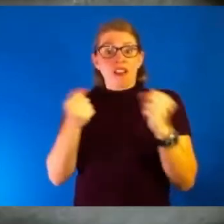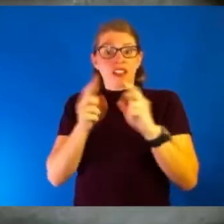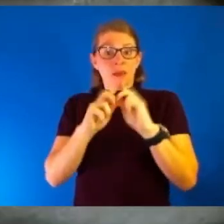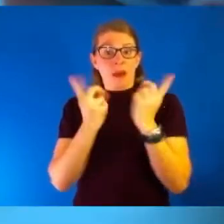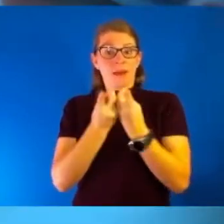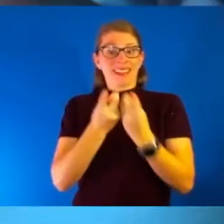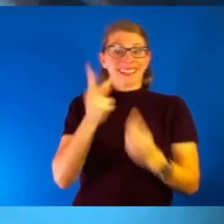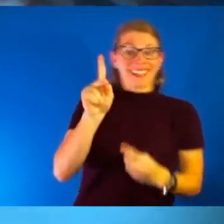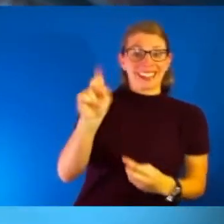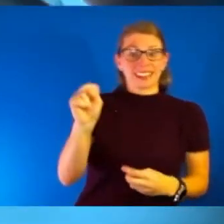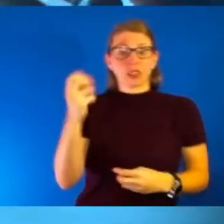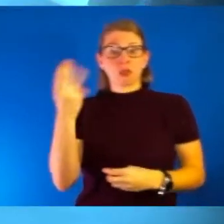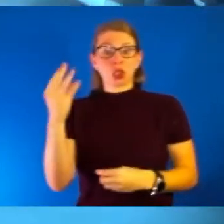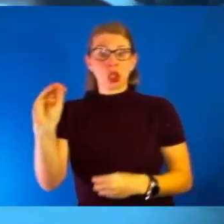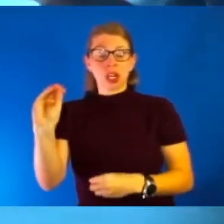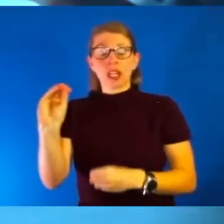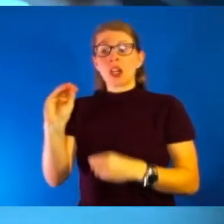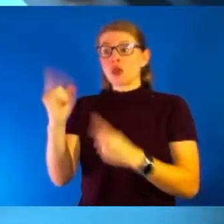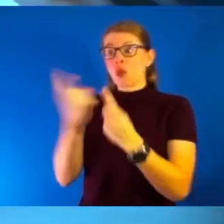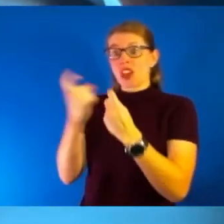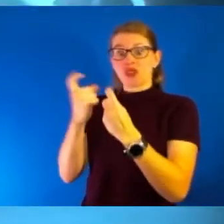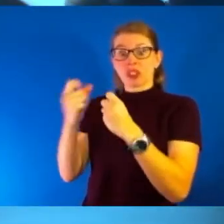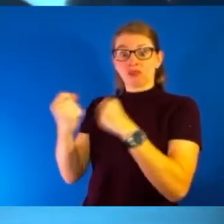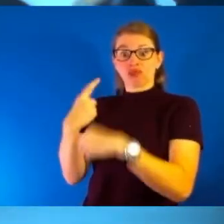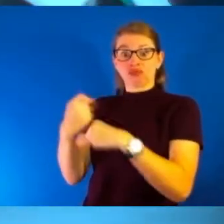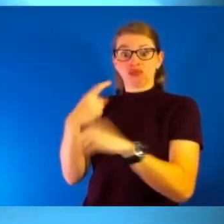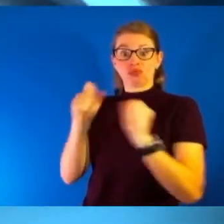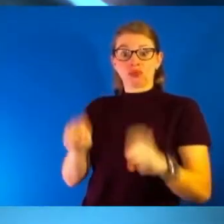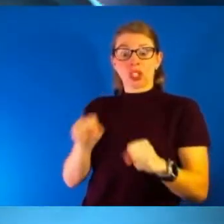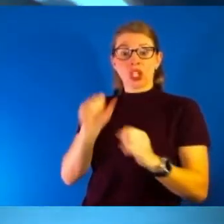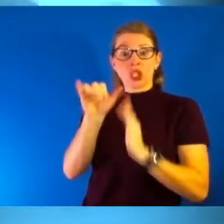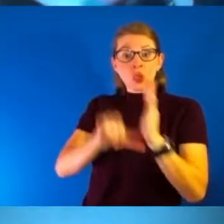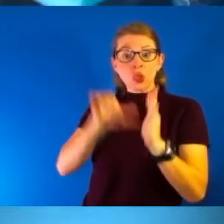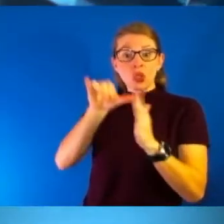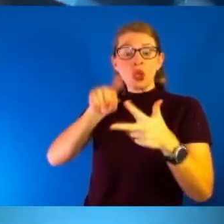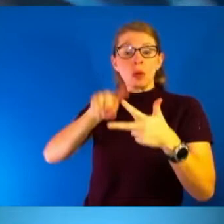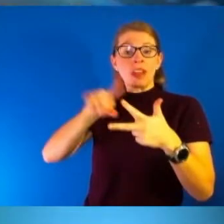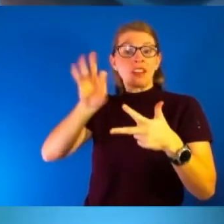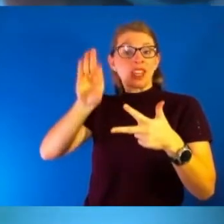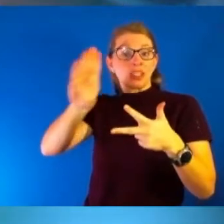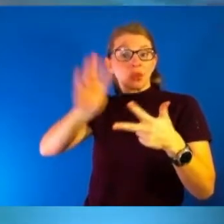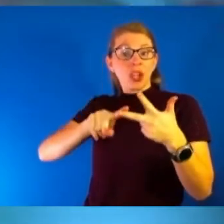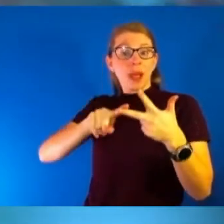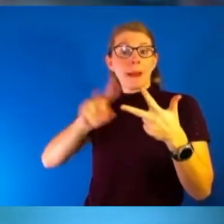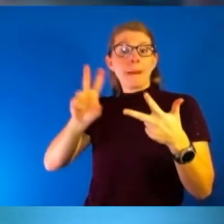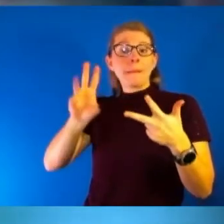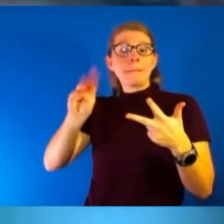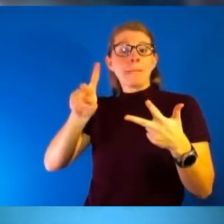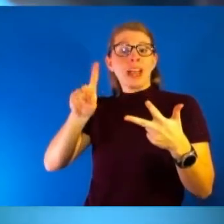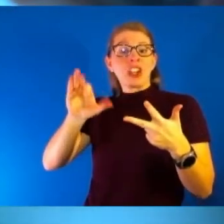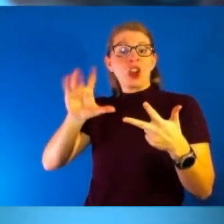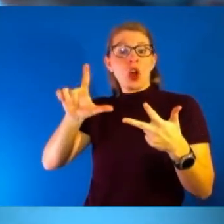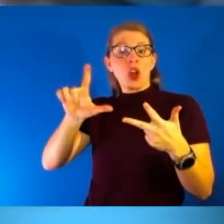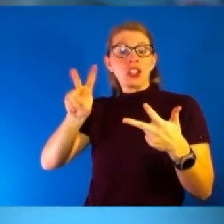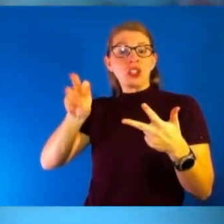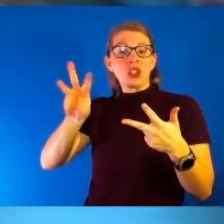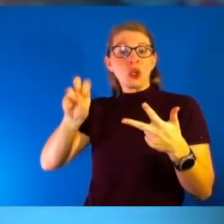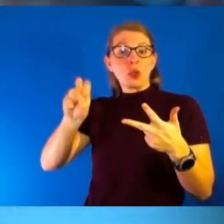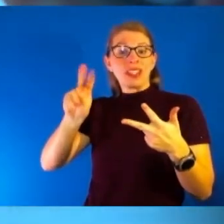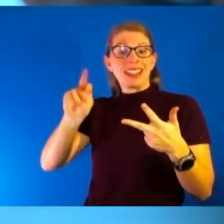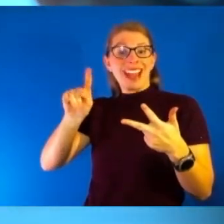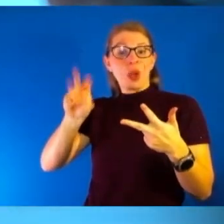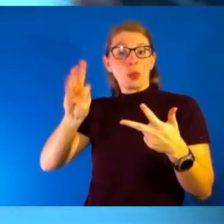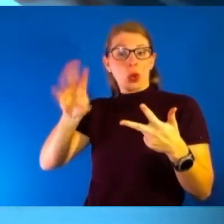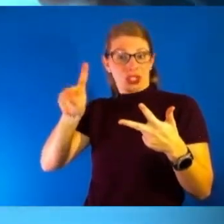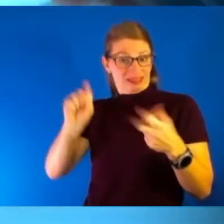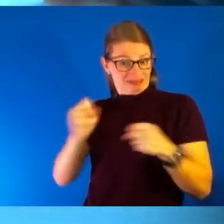great questions. You can do that via YouTube, Facebook, and the Medical News Network. There are the links right there on your screen. So think of your